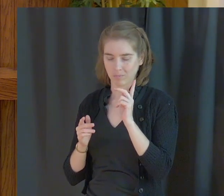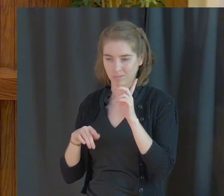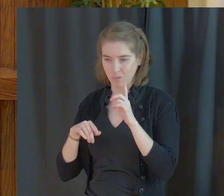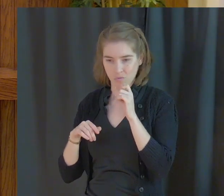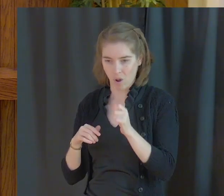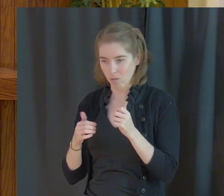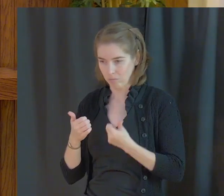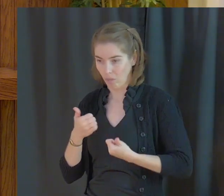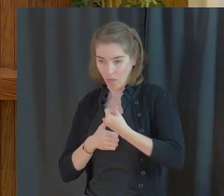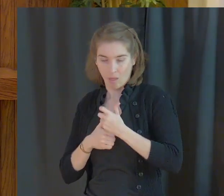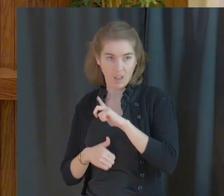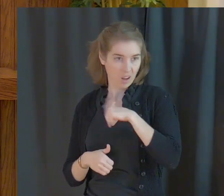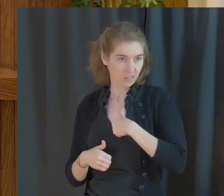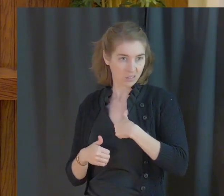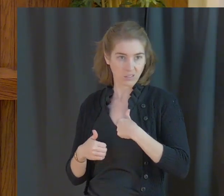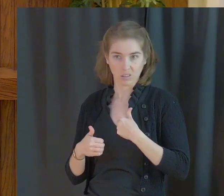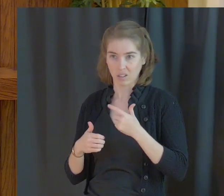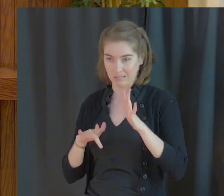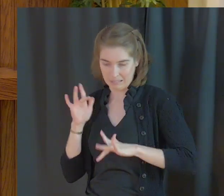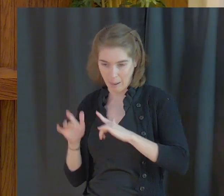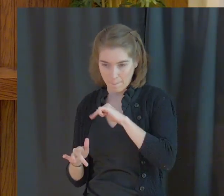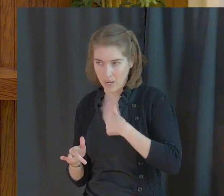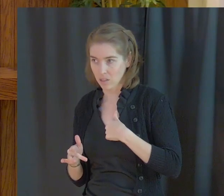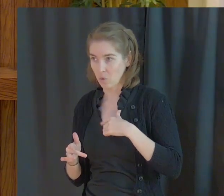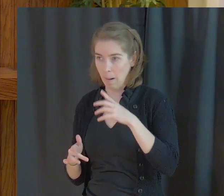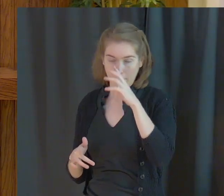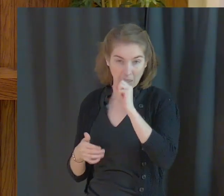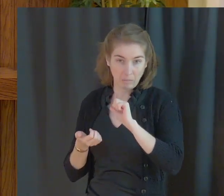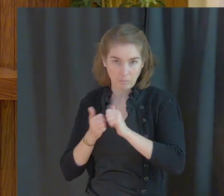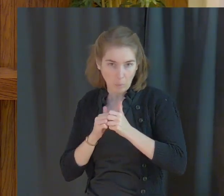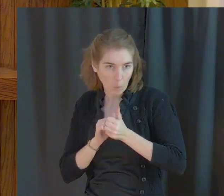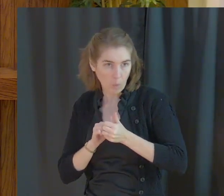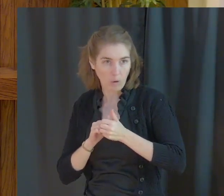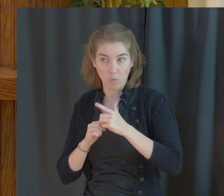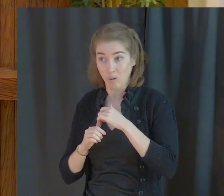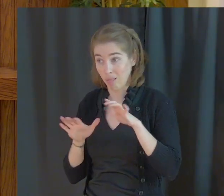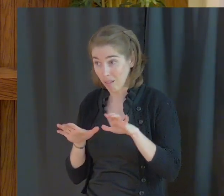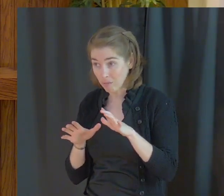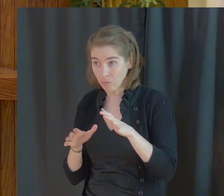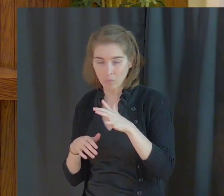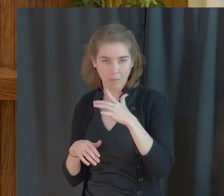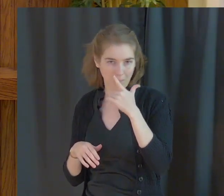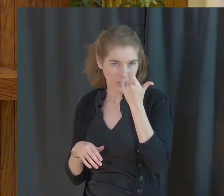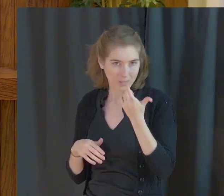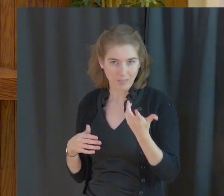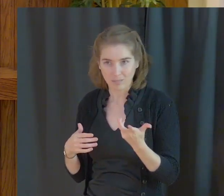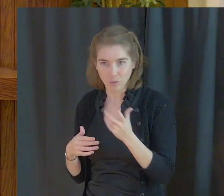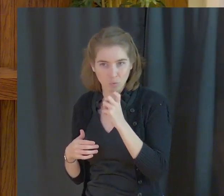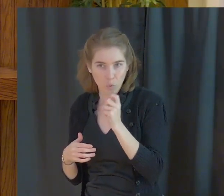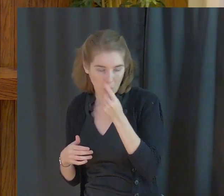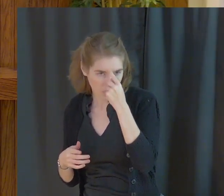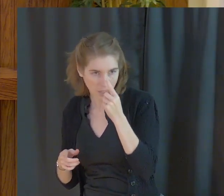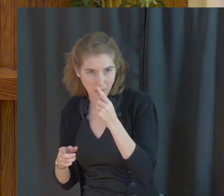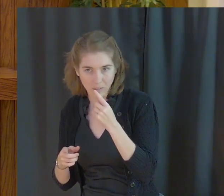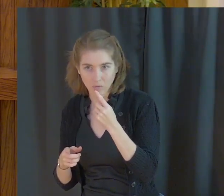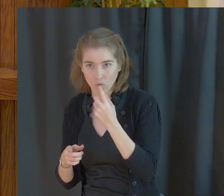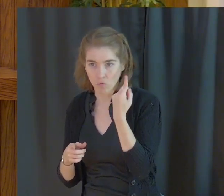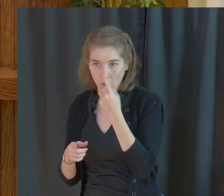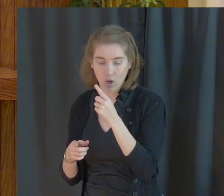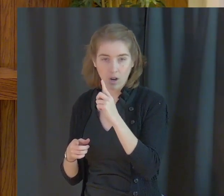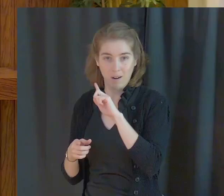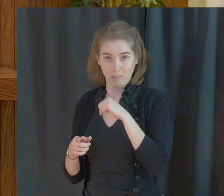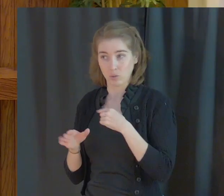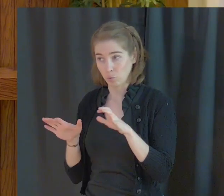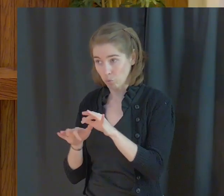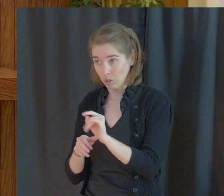we miss out on a sporting event that we love to do because we don't think it's right for us to do